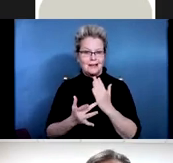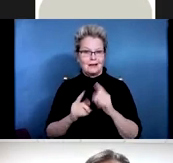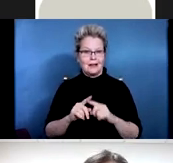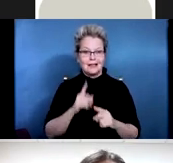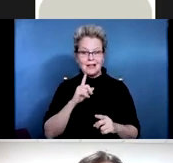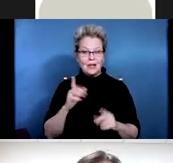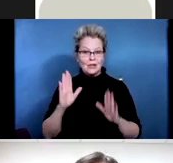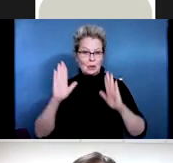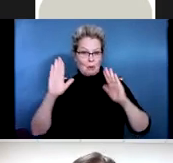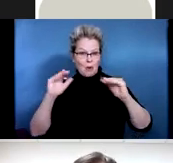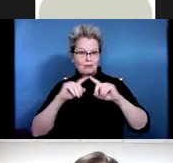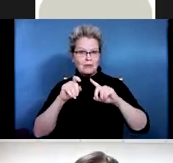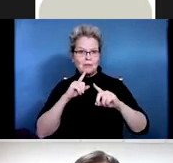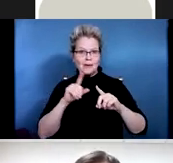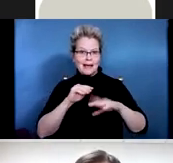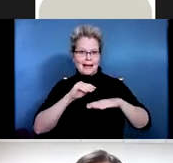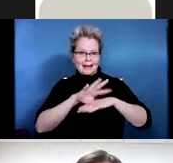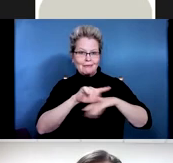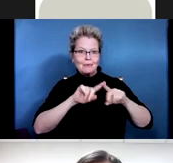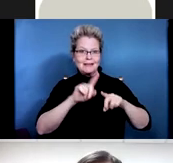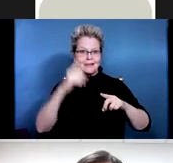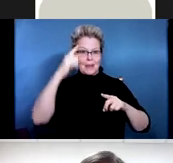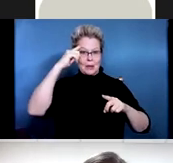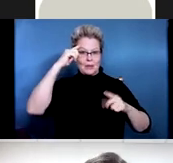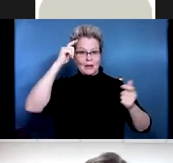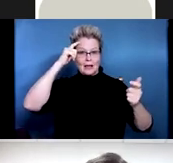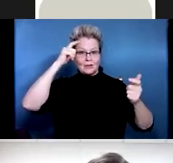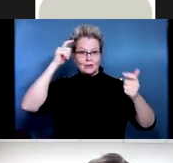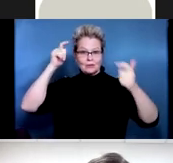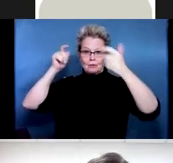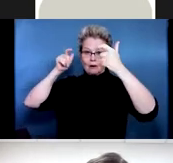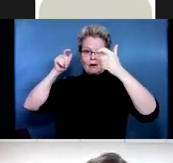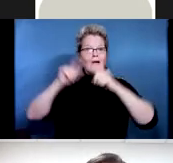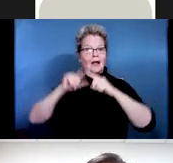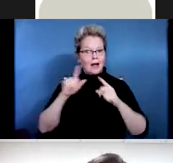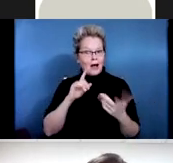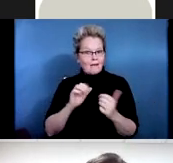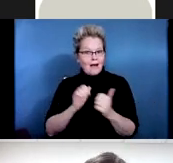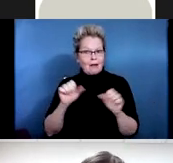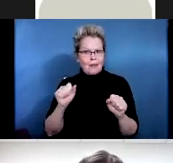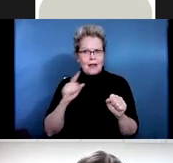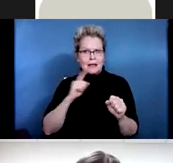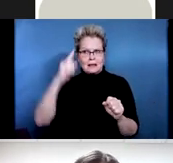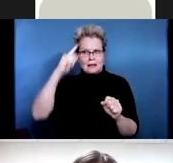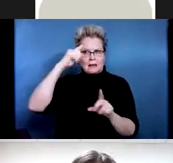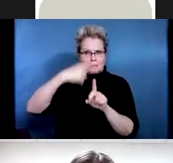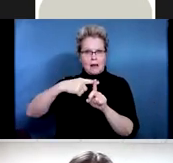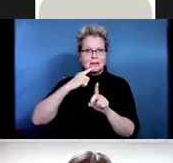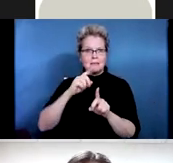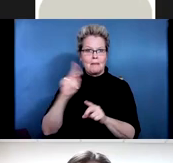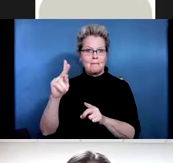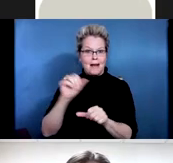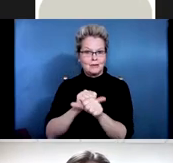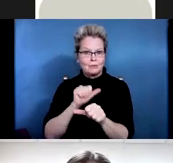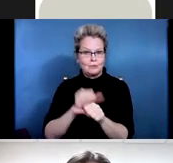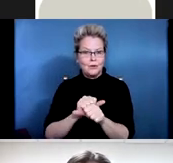we're changing their thinking about themselves early on about what they can do within the workforce. And how, like Dr. Dyson Hudson was explaining,